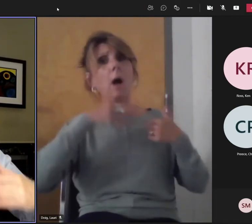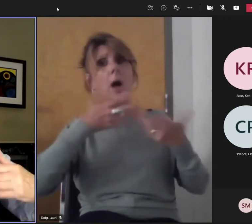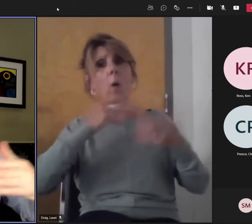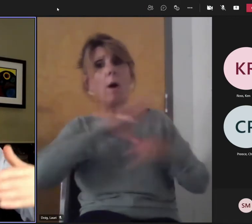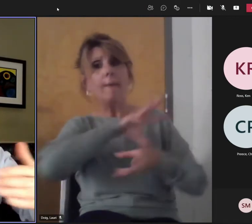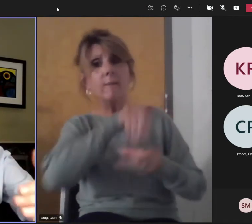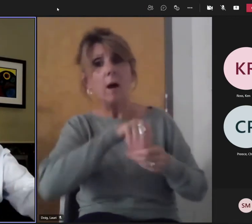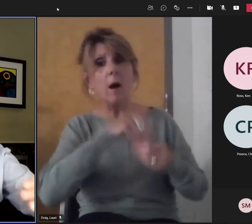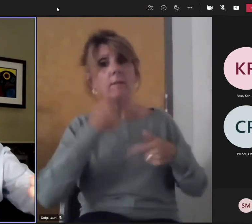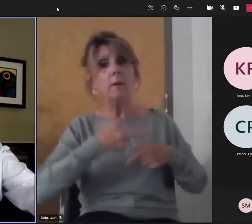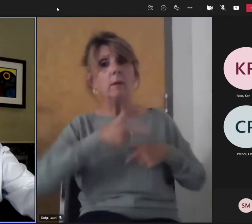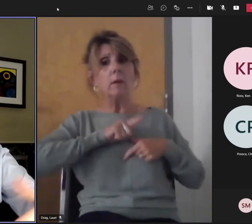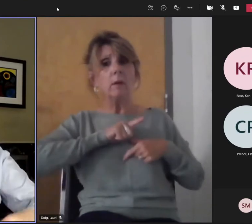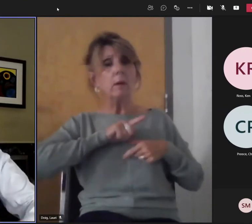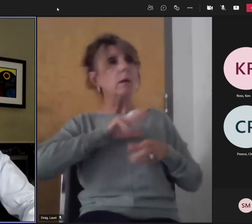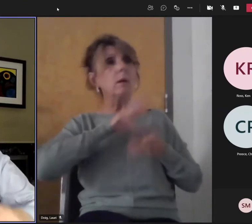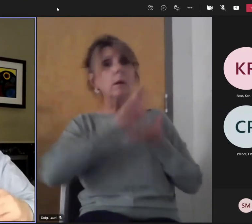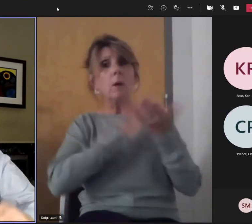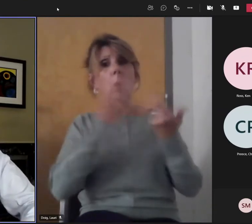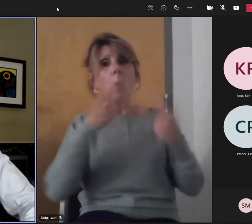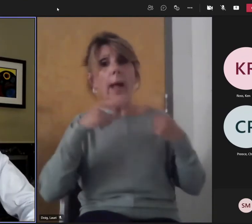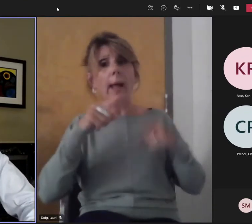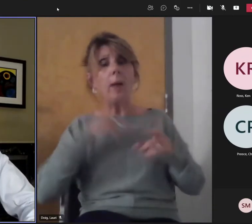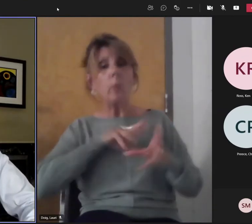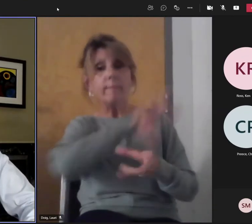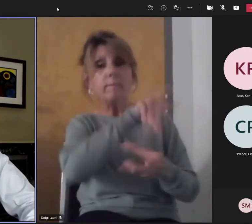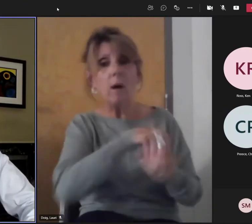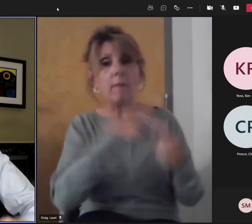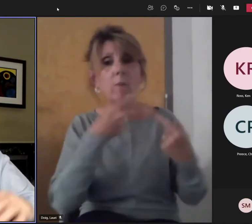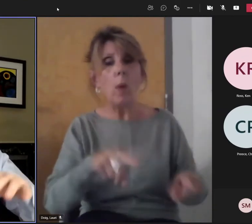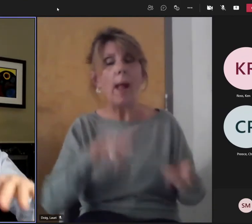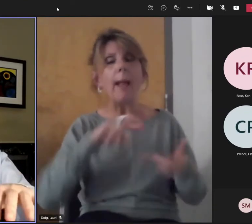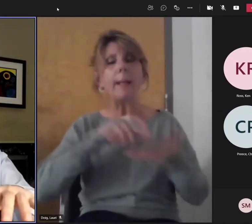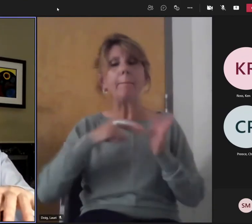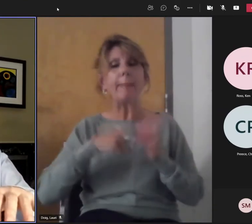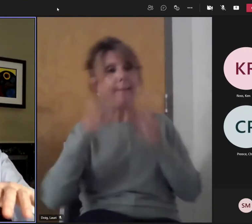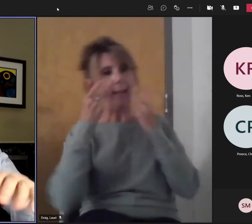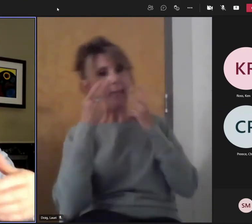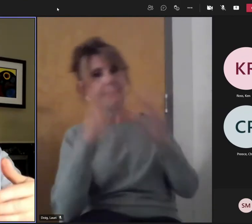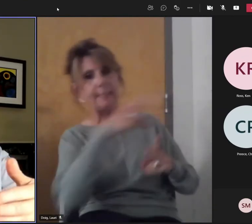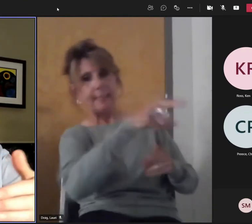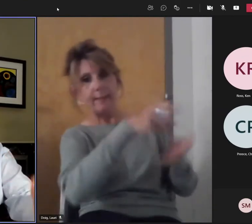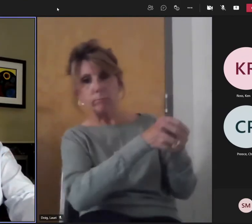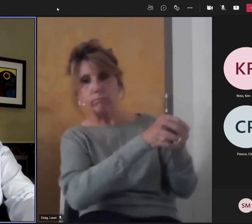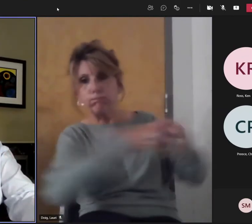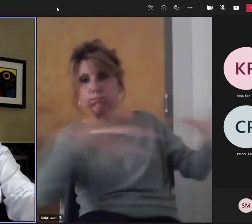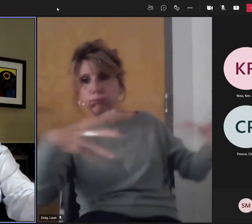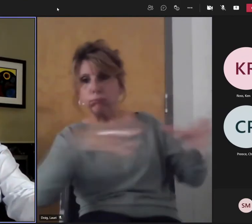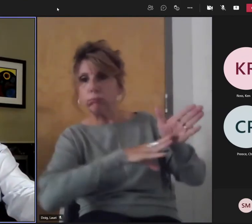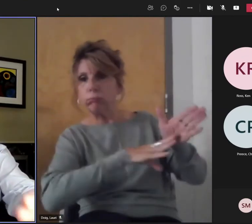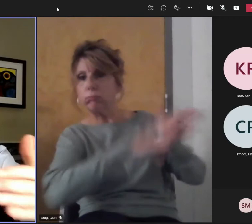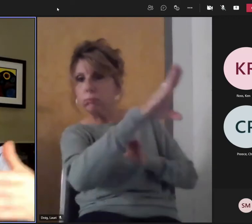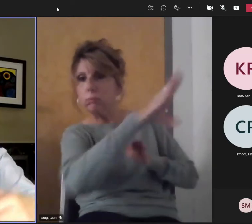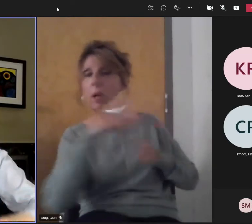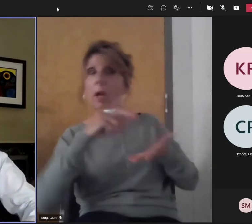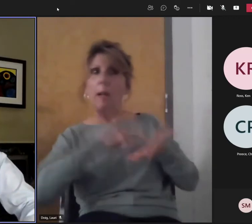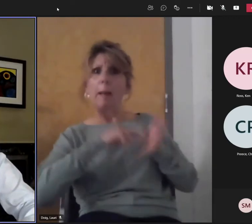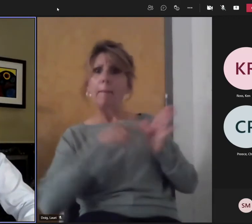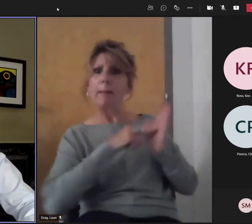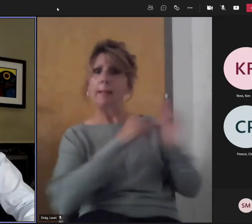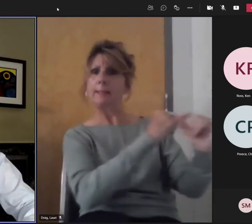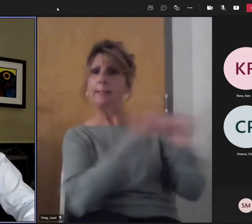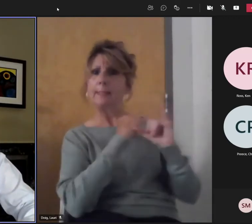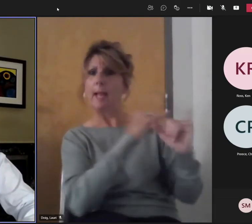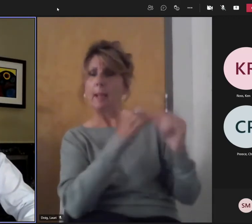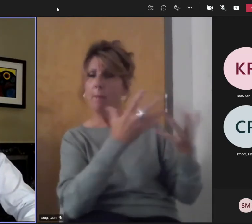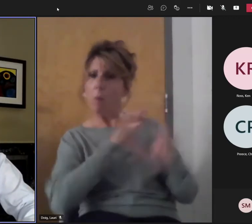to be up. So there's a push for expansion that comes from doing something that's attractive to others and wanting to make it easy for